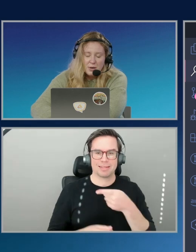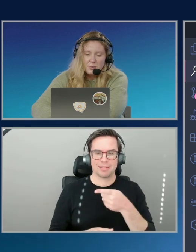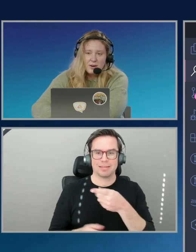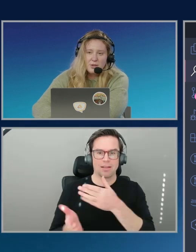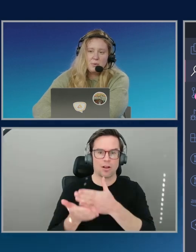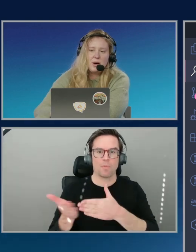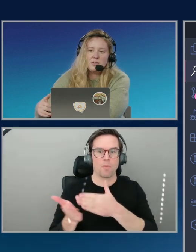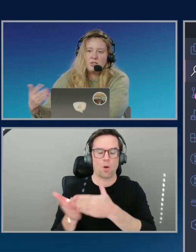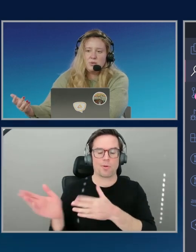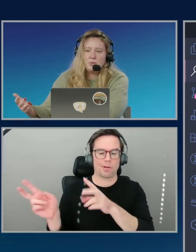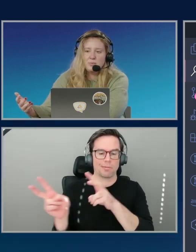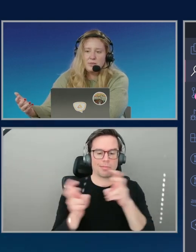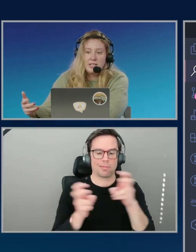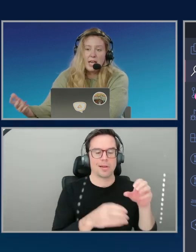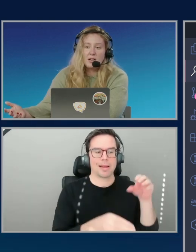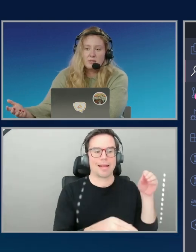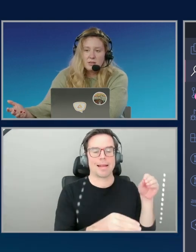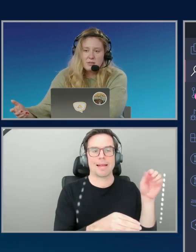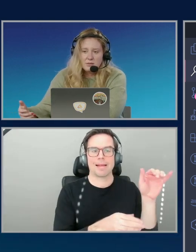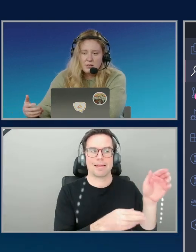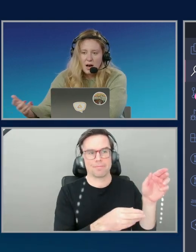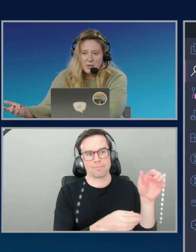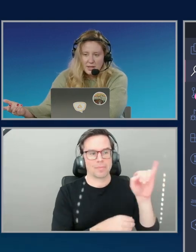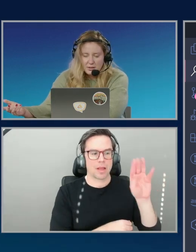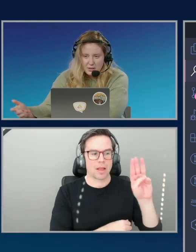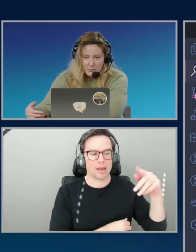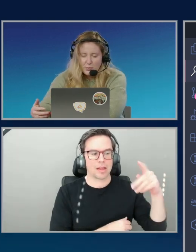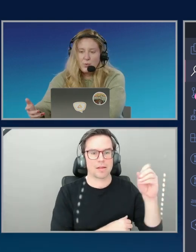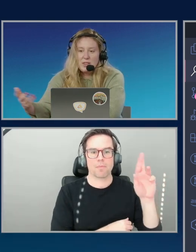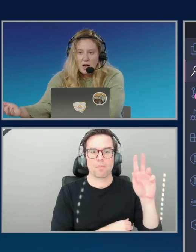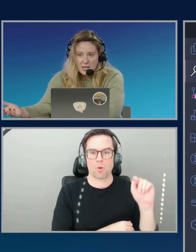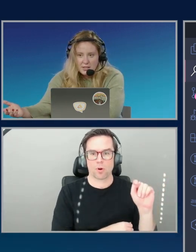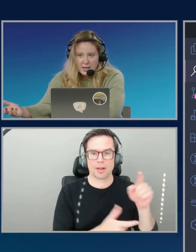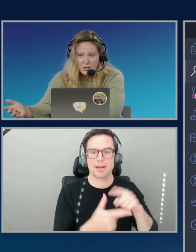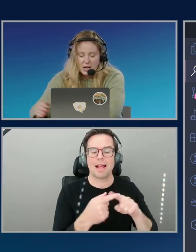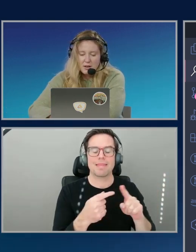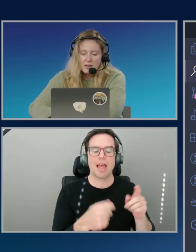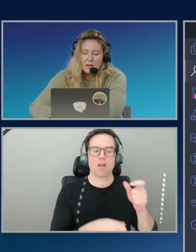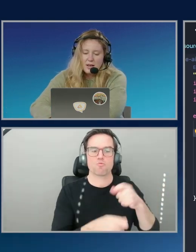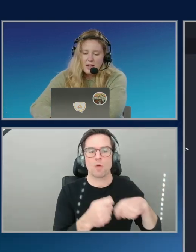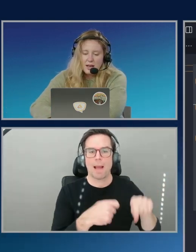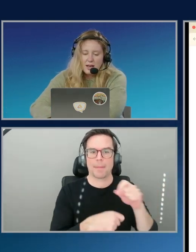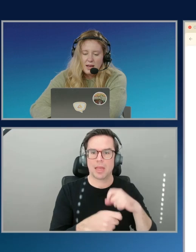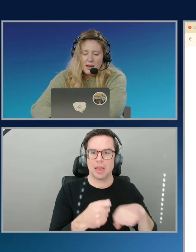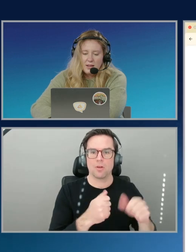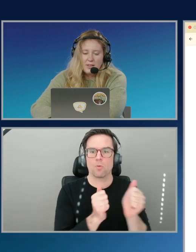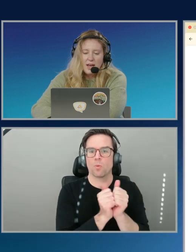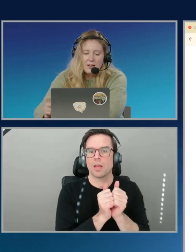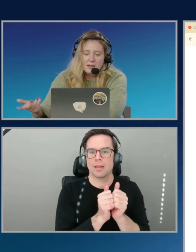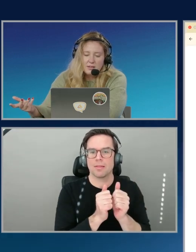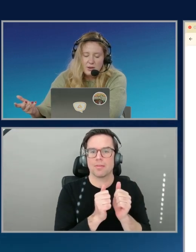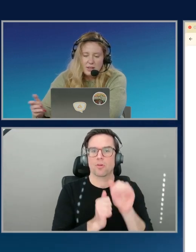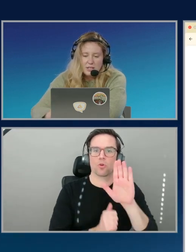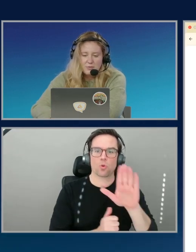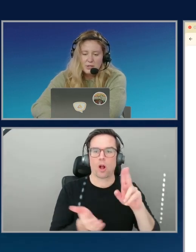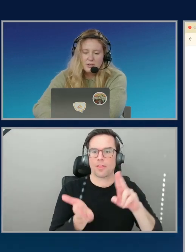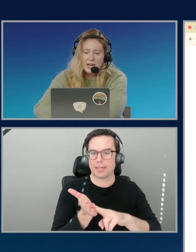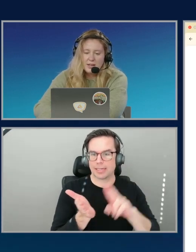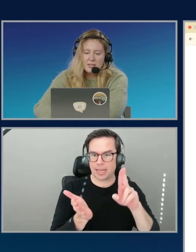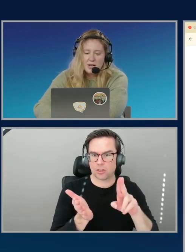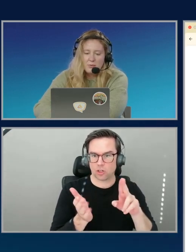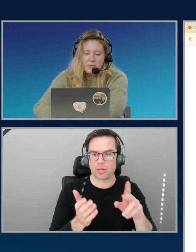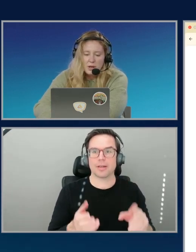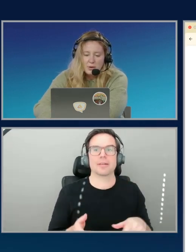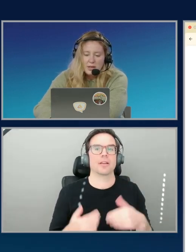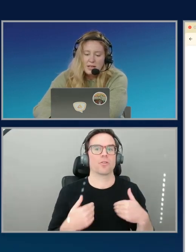wrap it around whatever you want to gate with authentication, and then you get this full